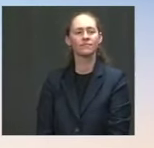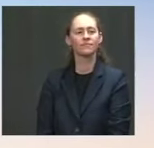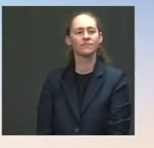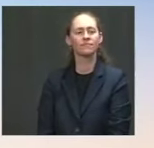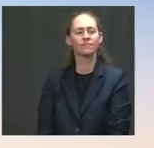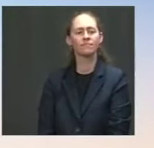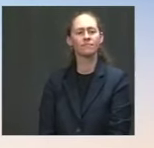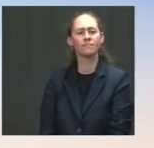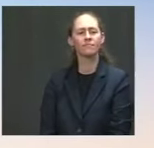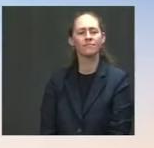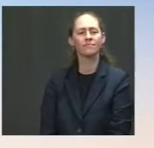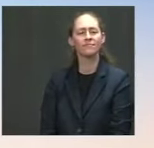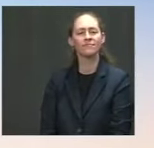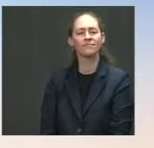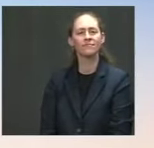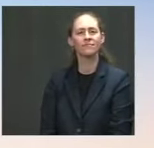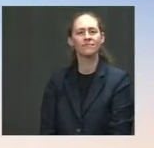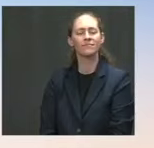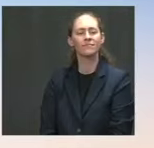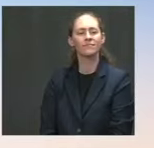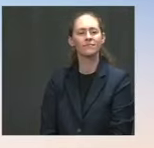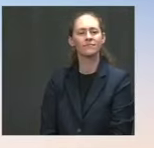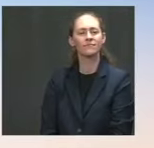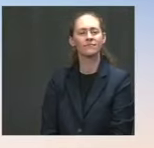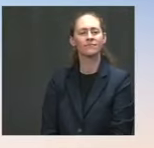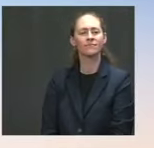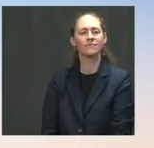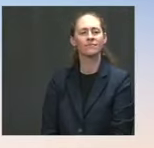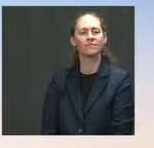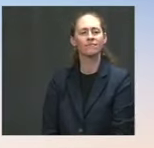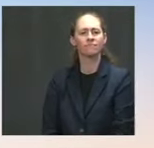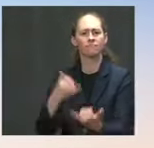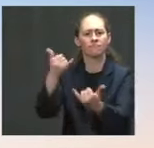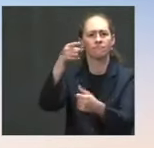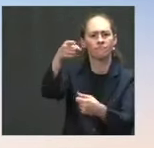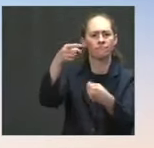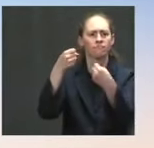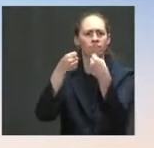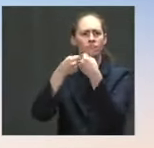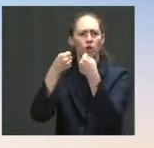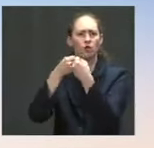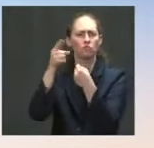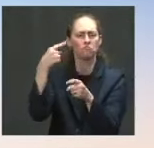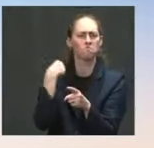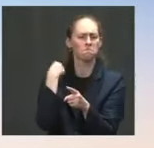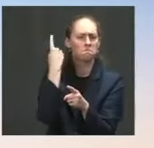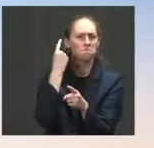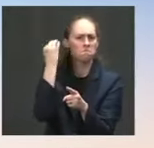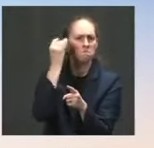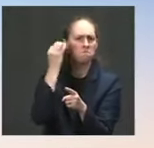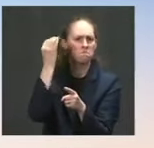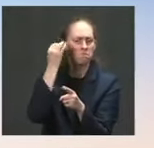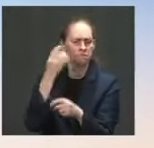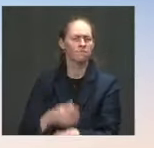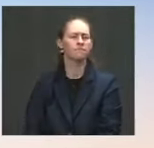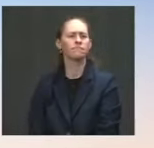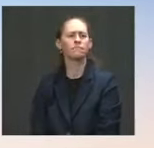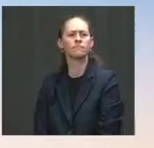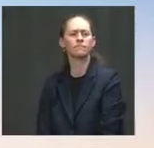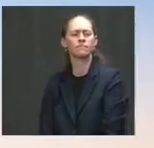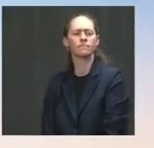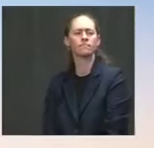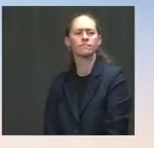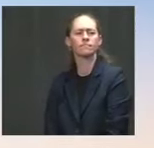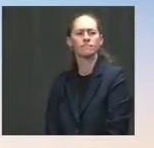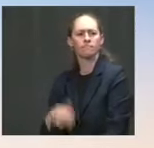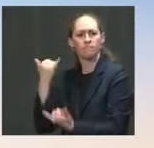has driven a policy whose incoherence has yielded pressure at the border that may cost Democrats control of one or both houses of Congress.